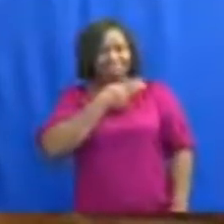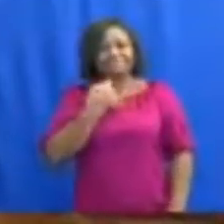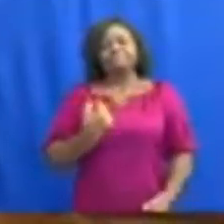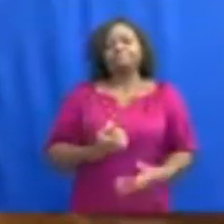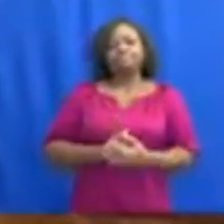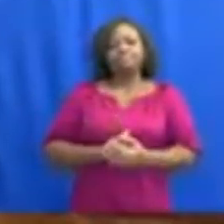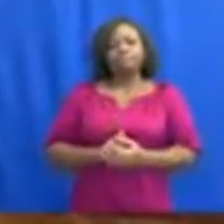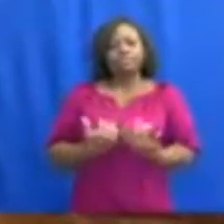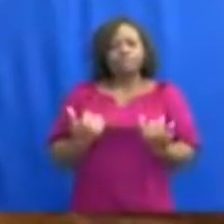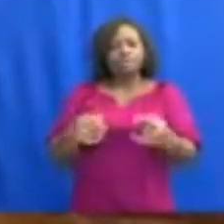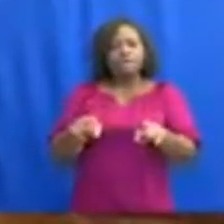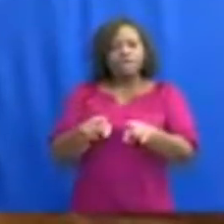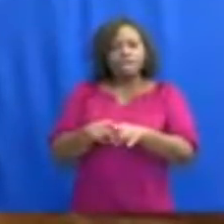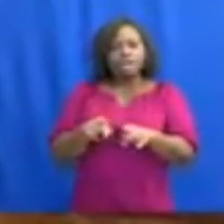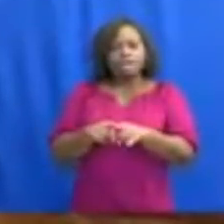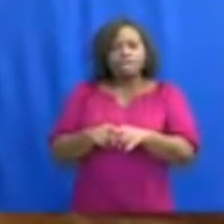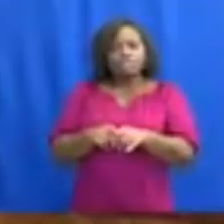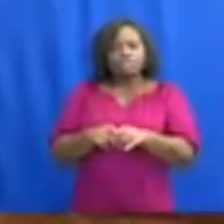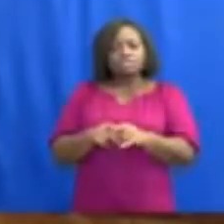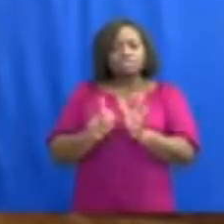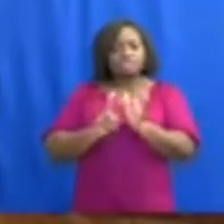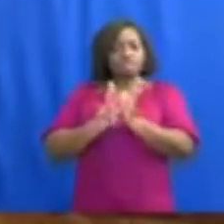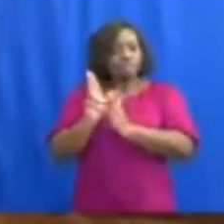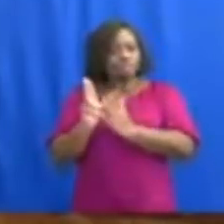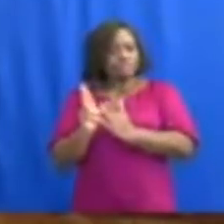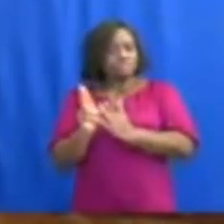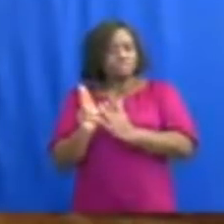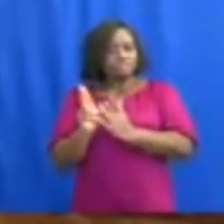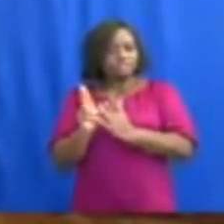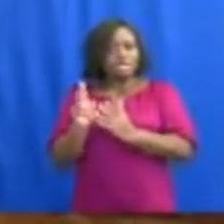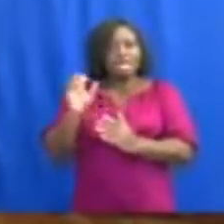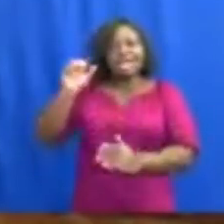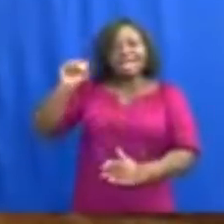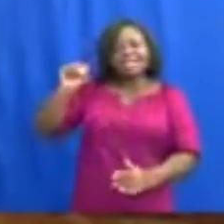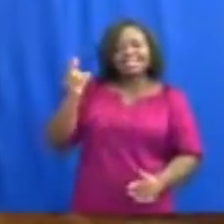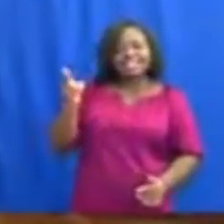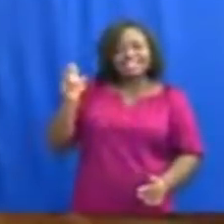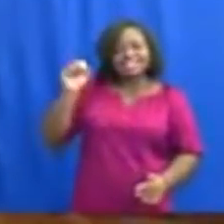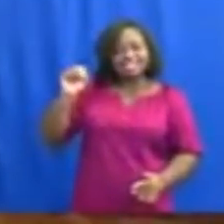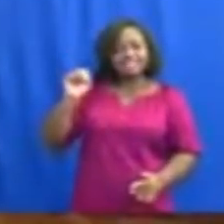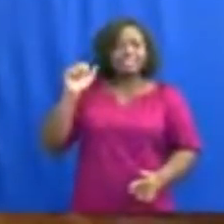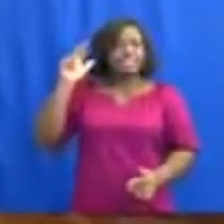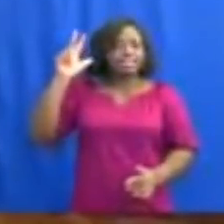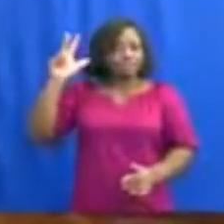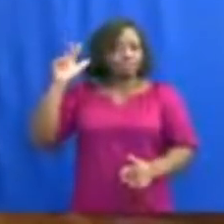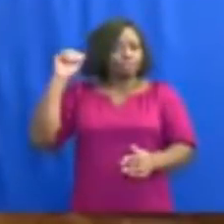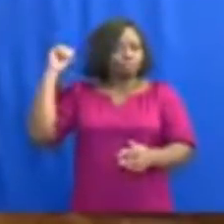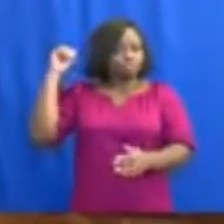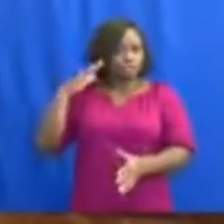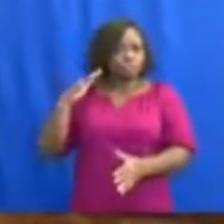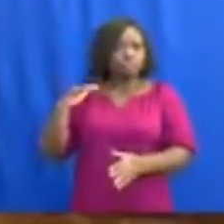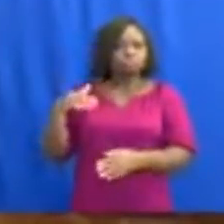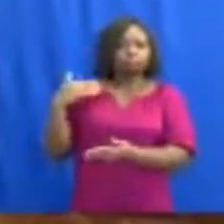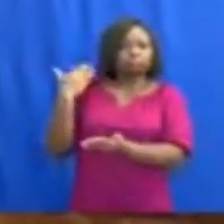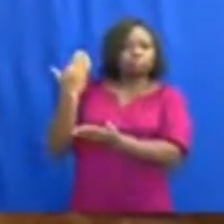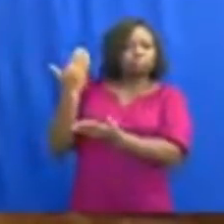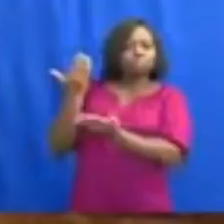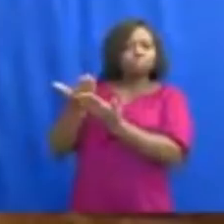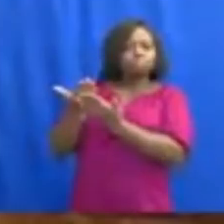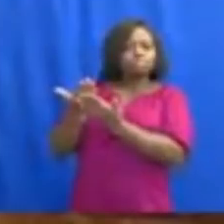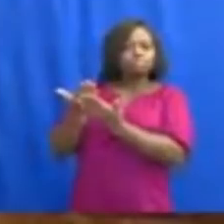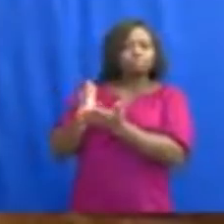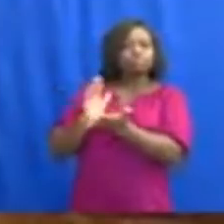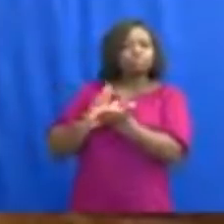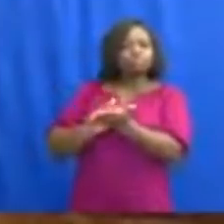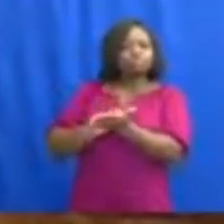Like the seniors at the university, SHS III students will be in school for a total of six